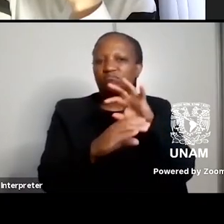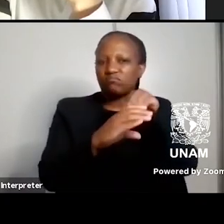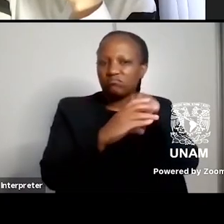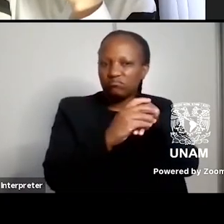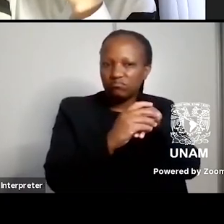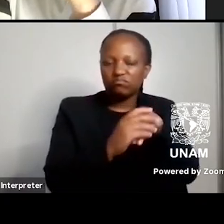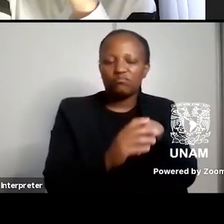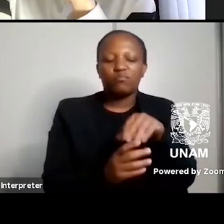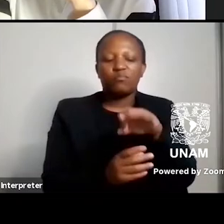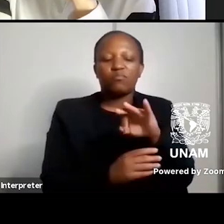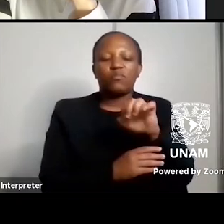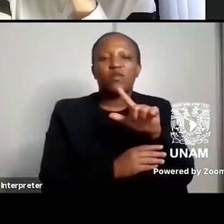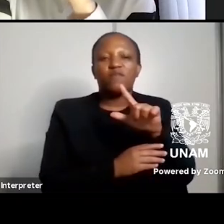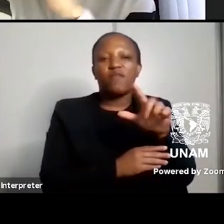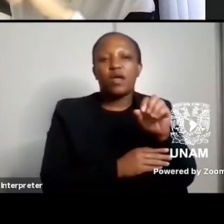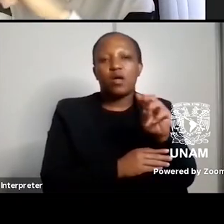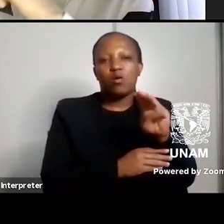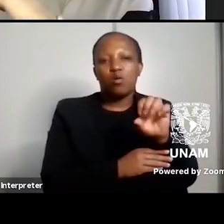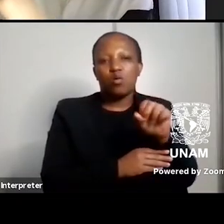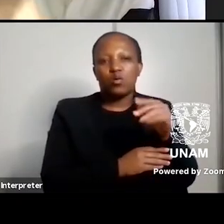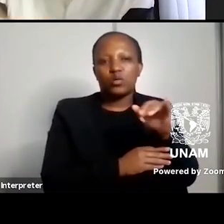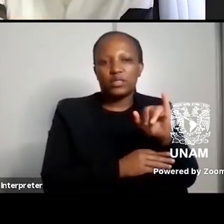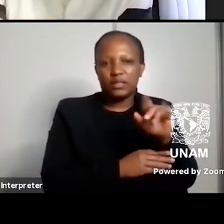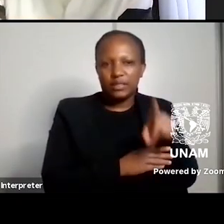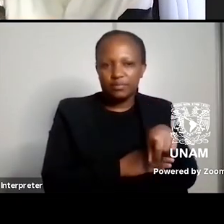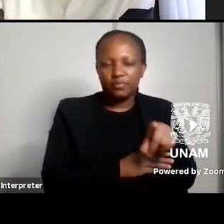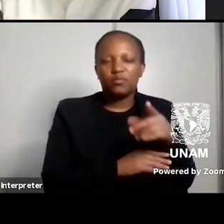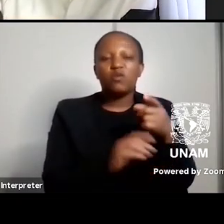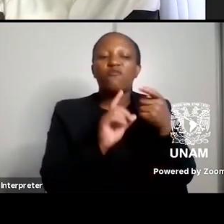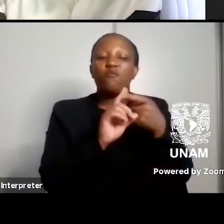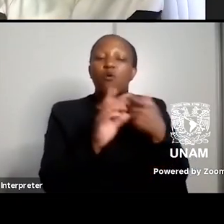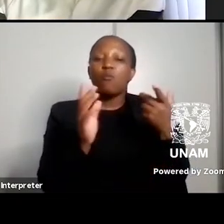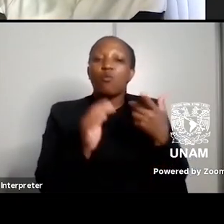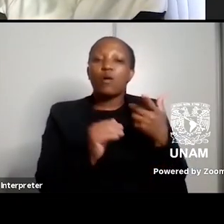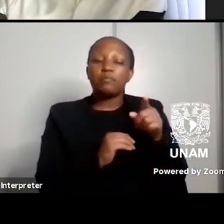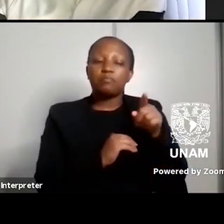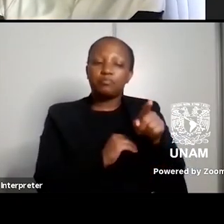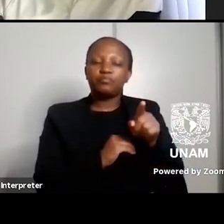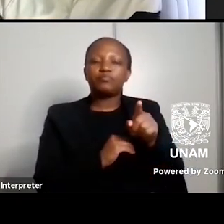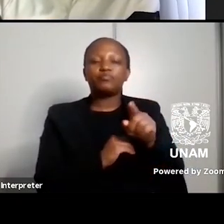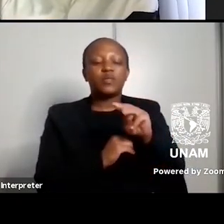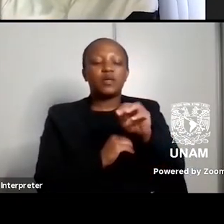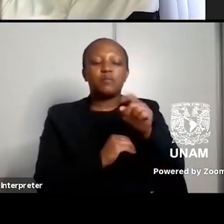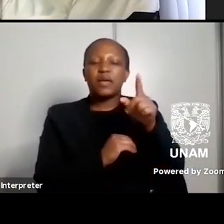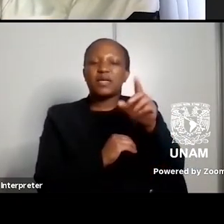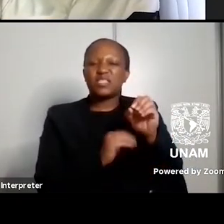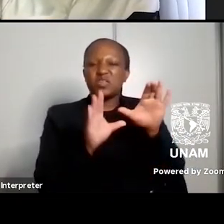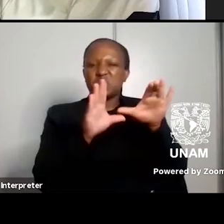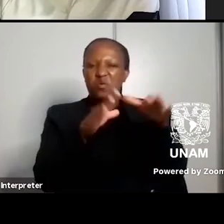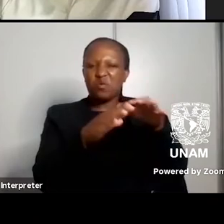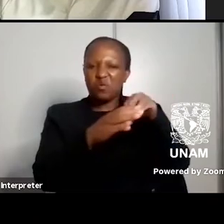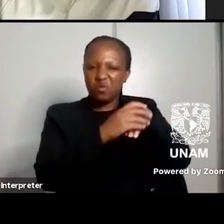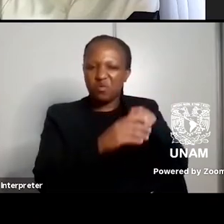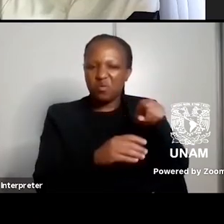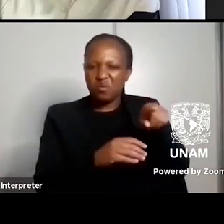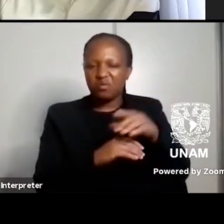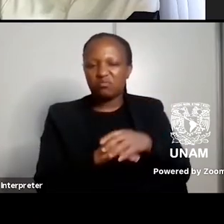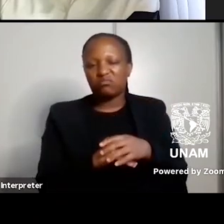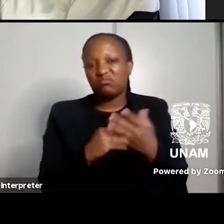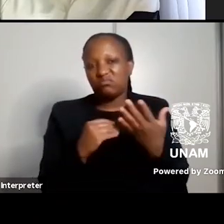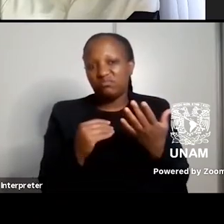uh from the Mexican government so it's not a it's it's a way